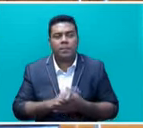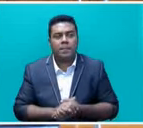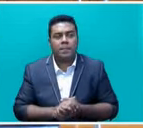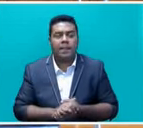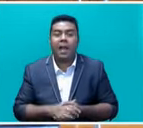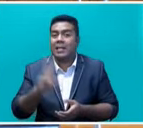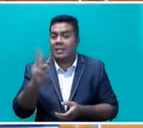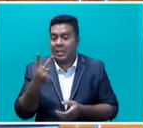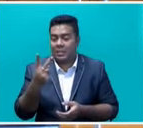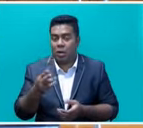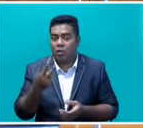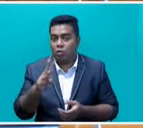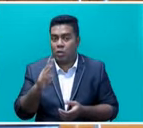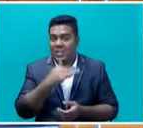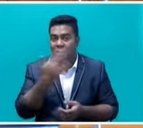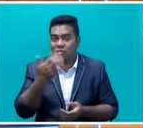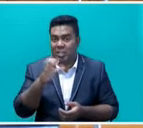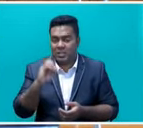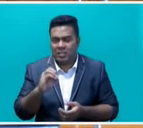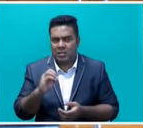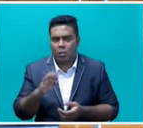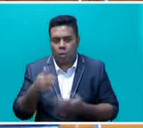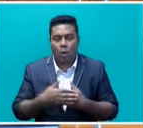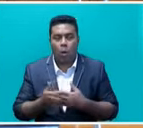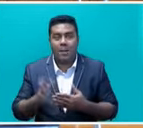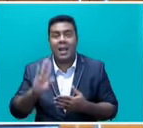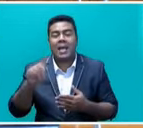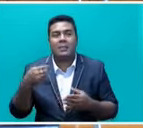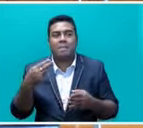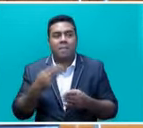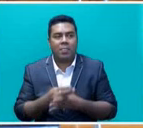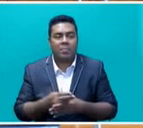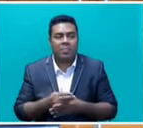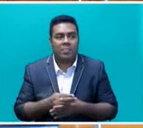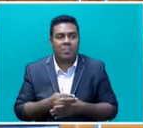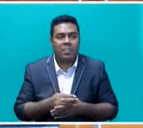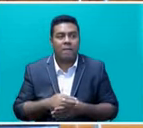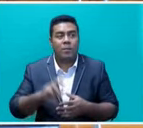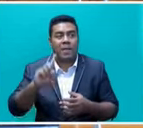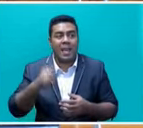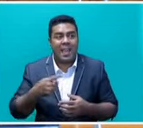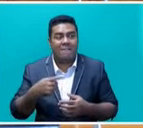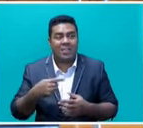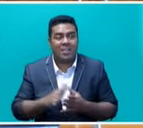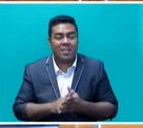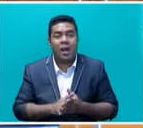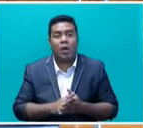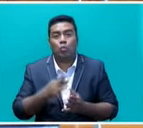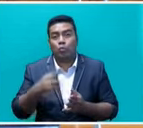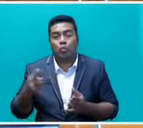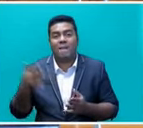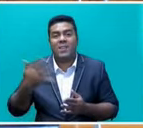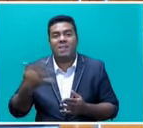the second round of the 360 will open next month. It will open from the 11th to the 15th of October.